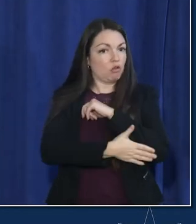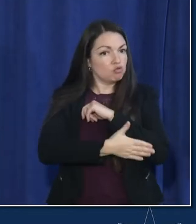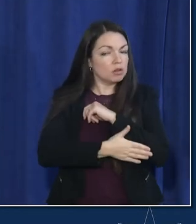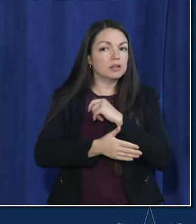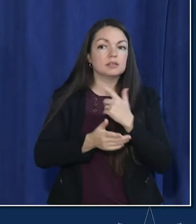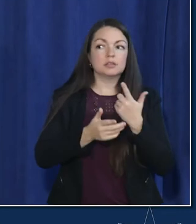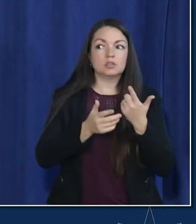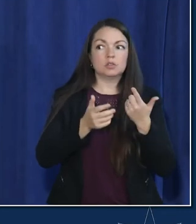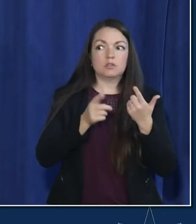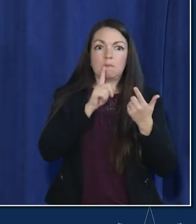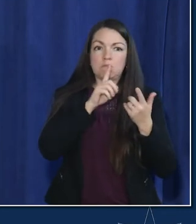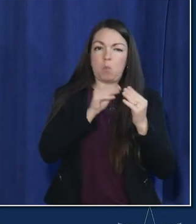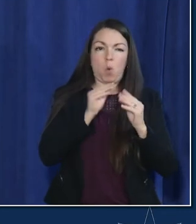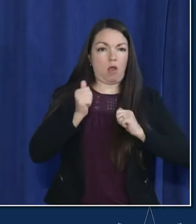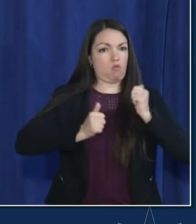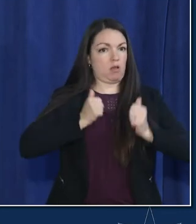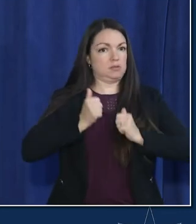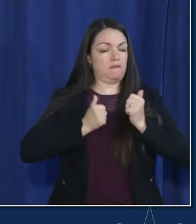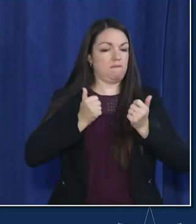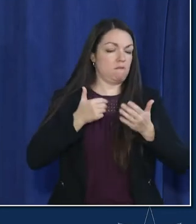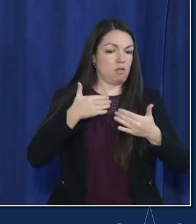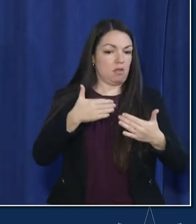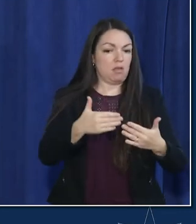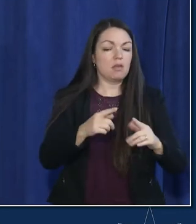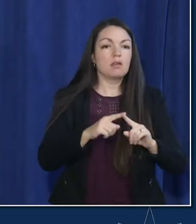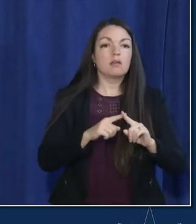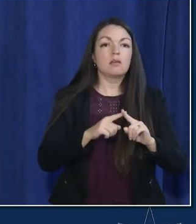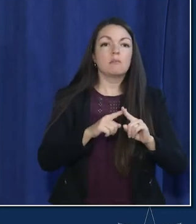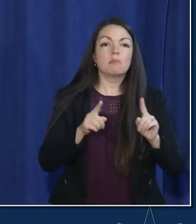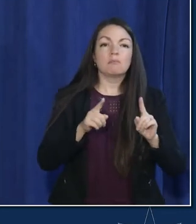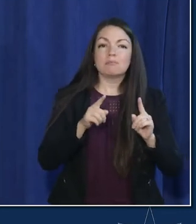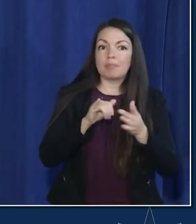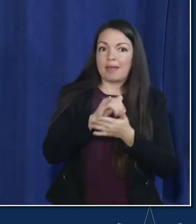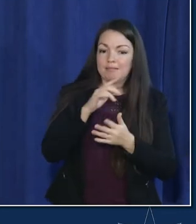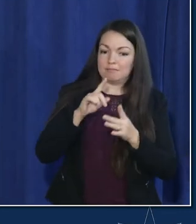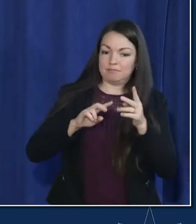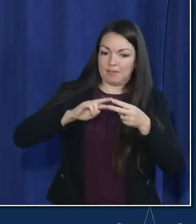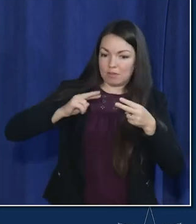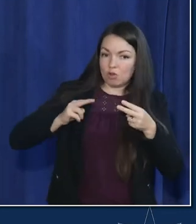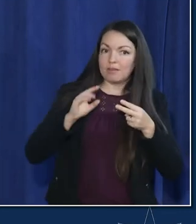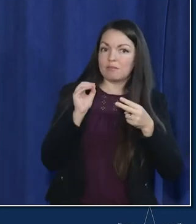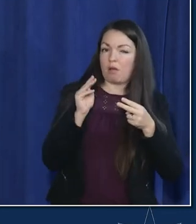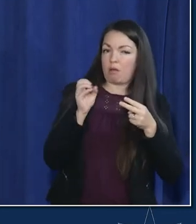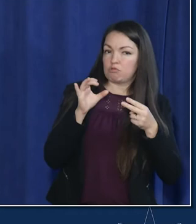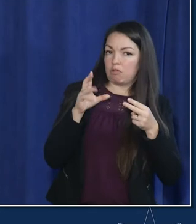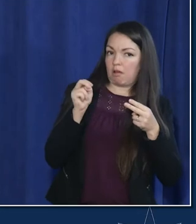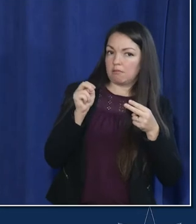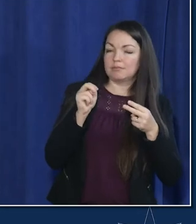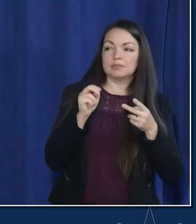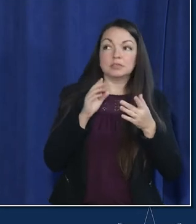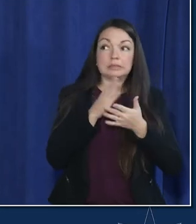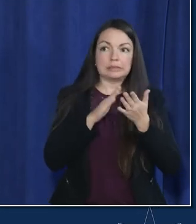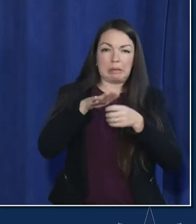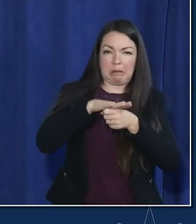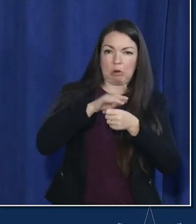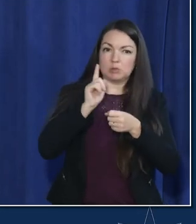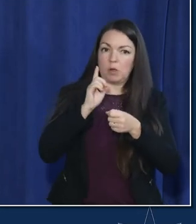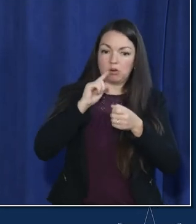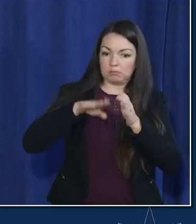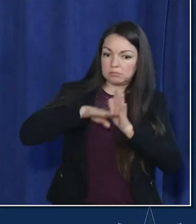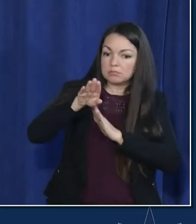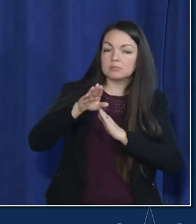stopping covid but it may buy some time uh potentially and so especially in europe where they're surging right now they're being careful